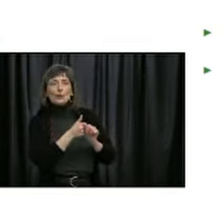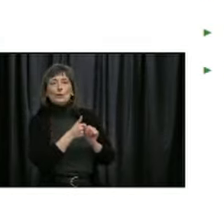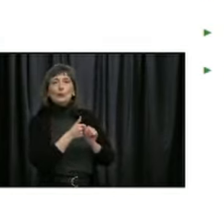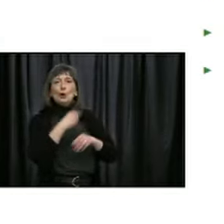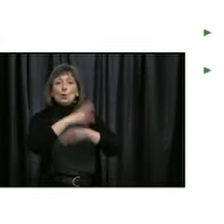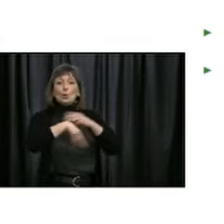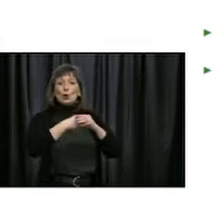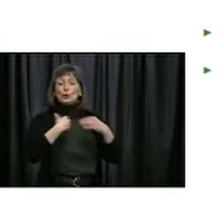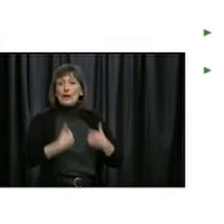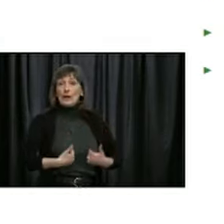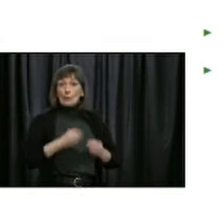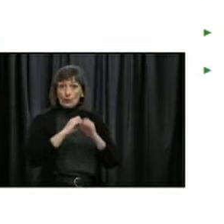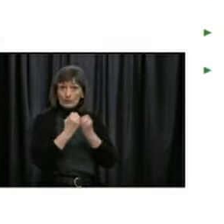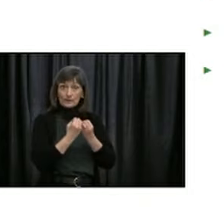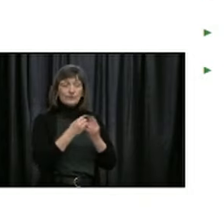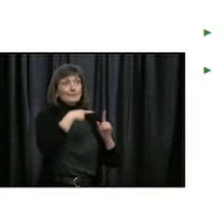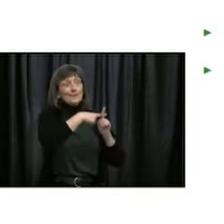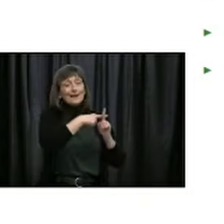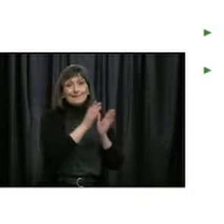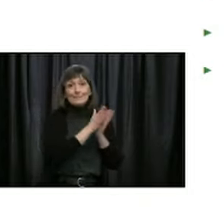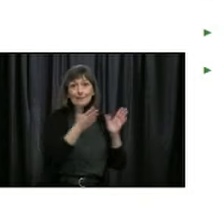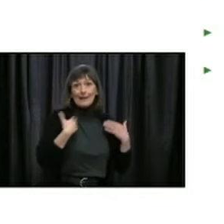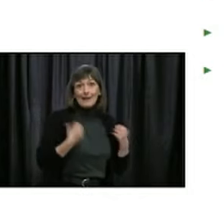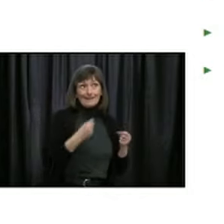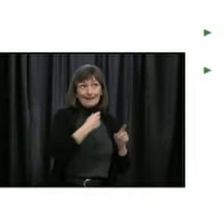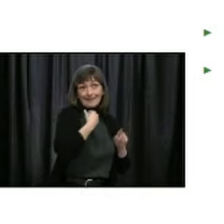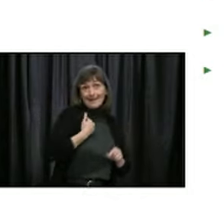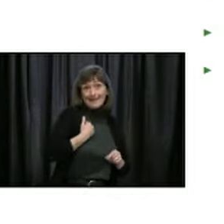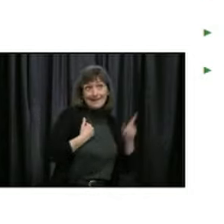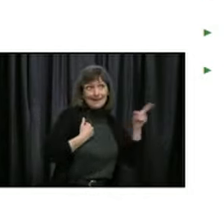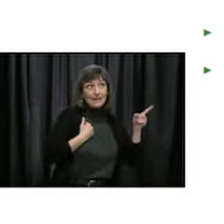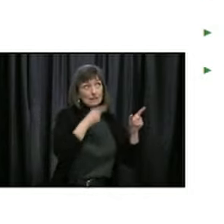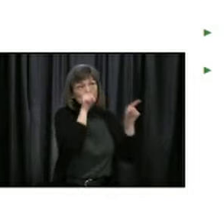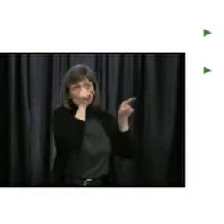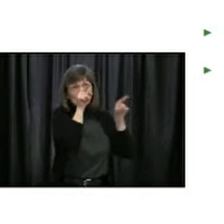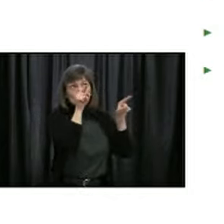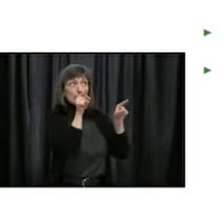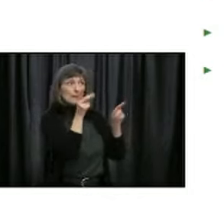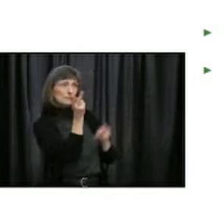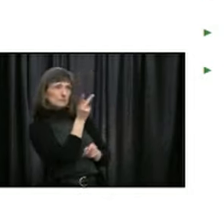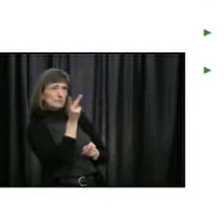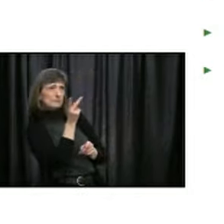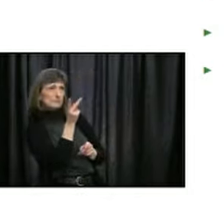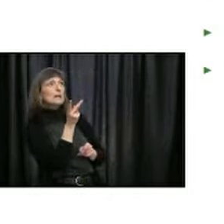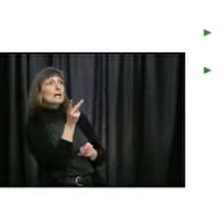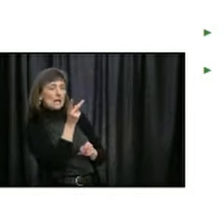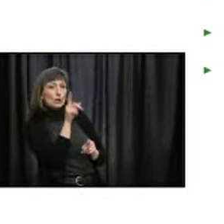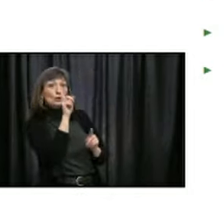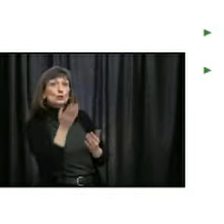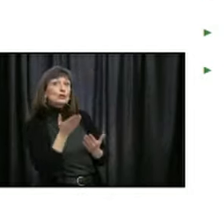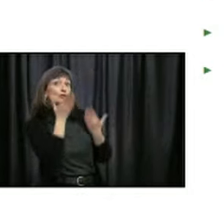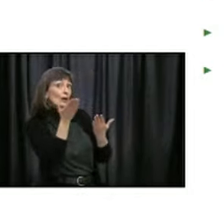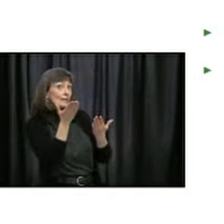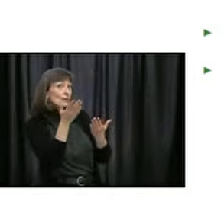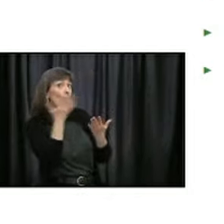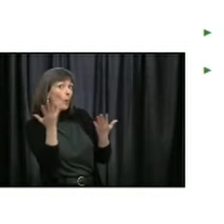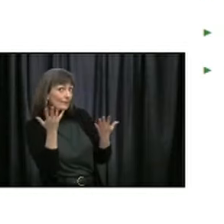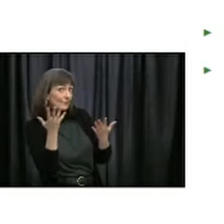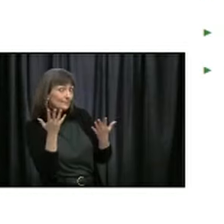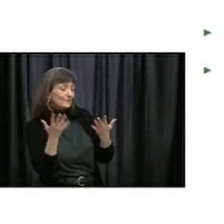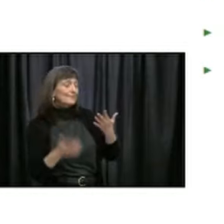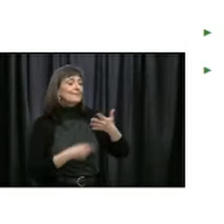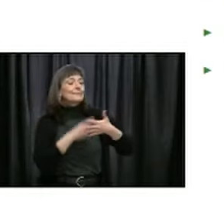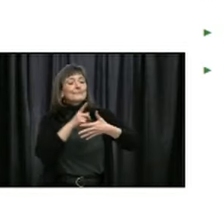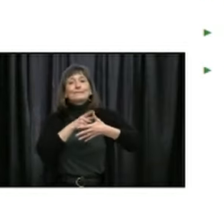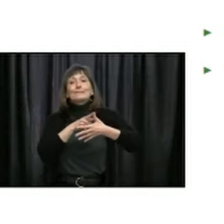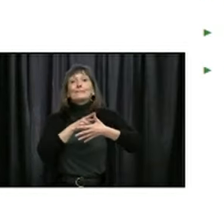coincided with these indicators as well. One of these is that there